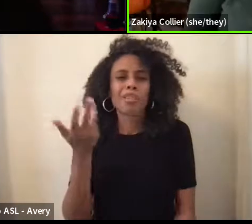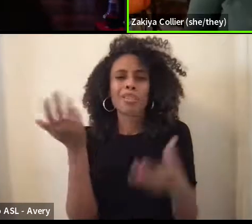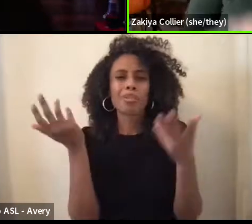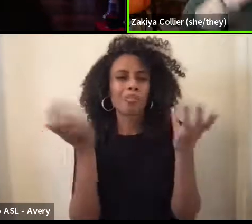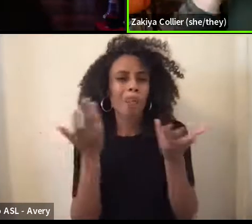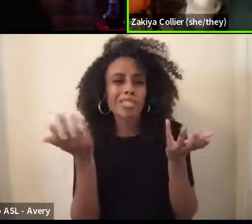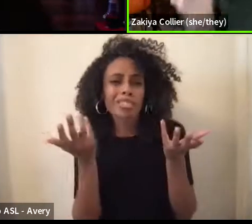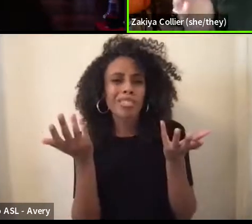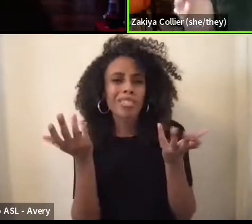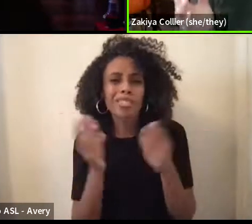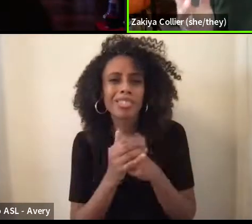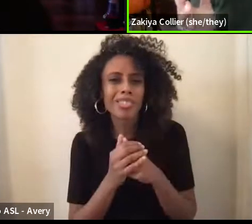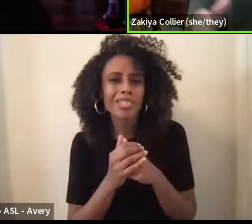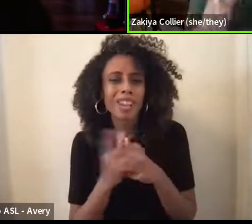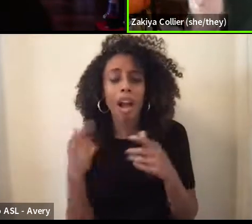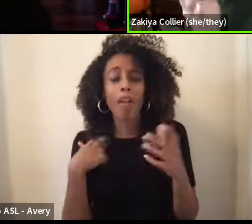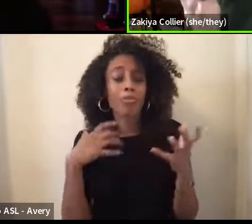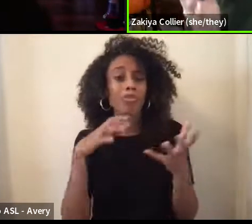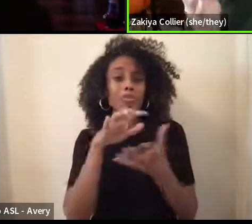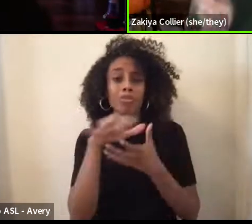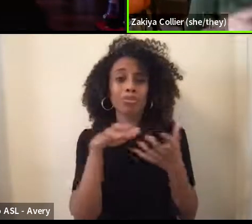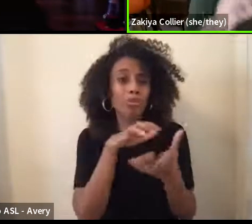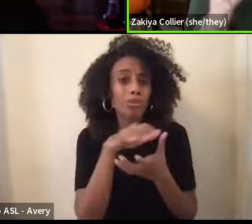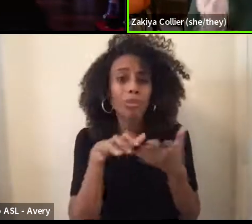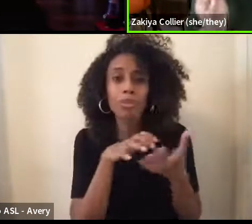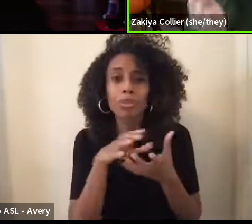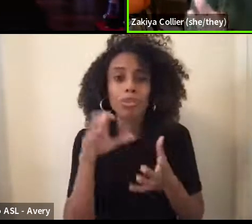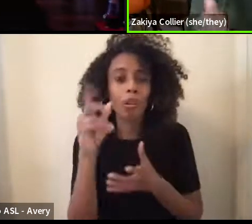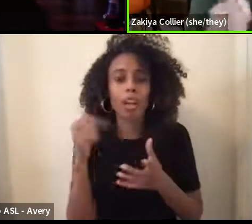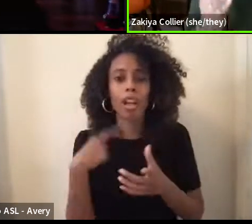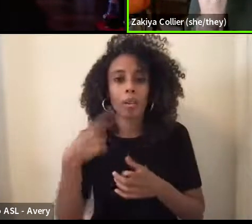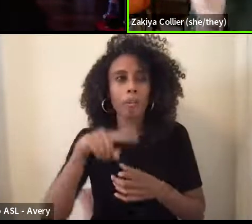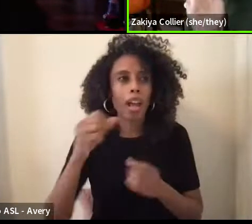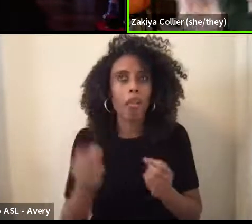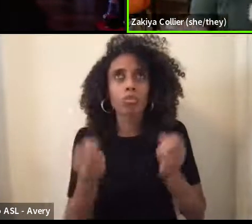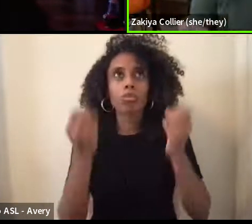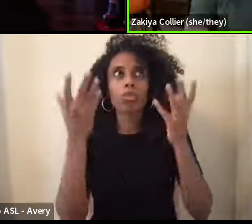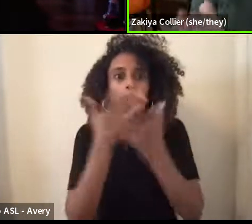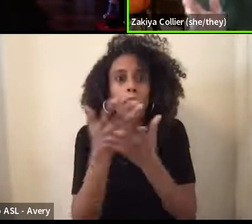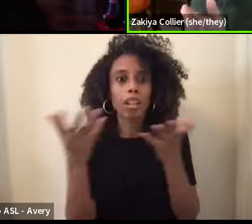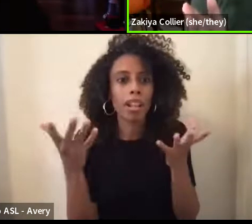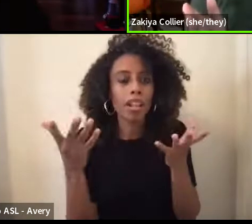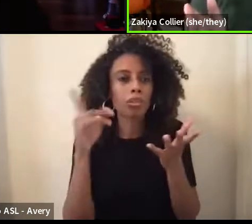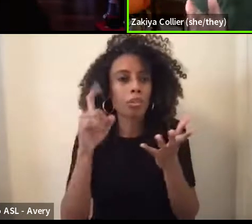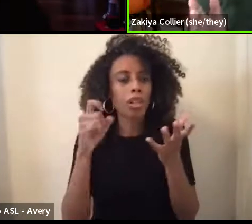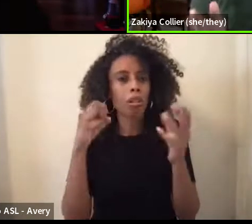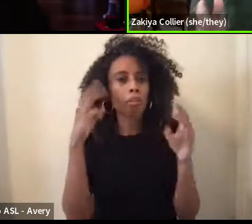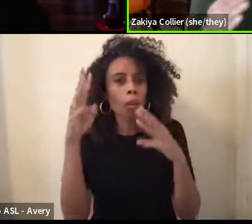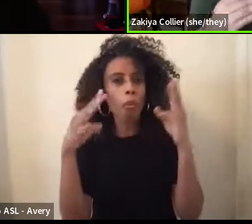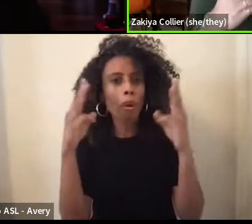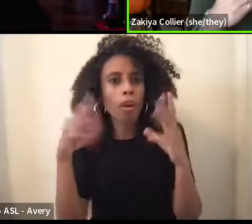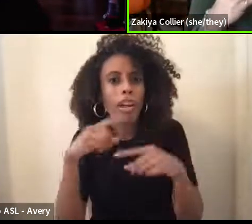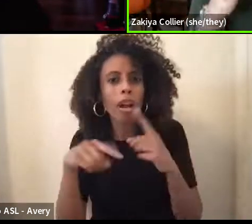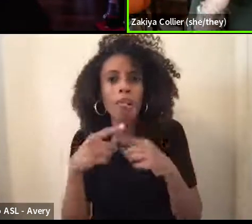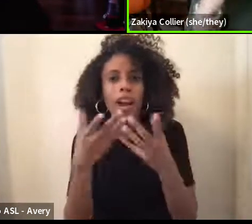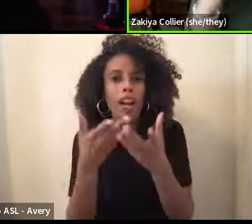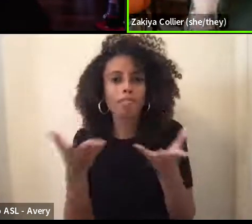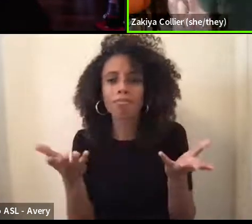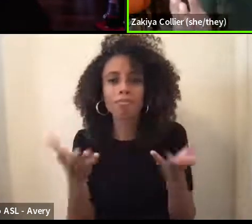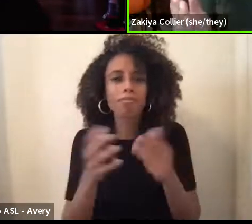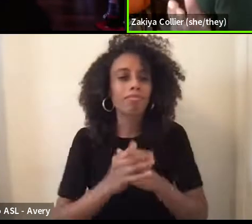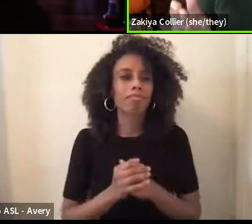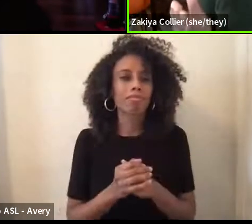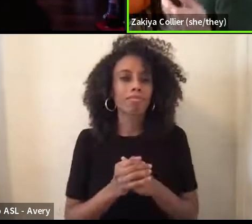where are, like, I'm just so confused. I'm like, okay, we have so many things that we should be worrying about, you know, like